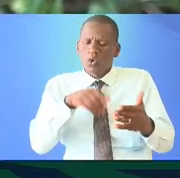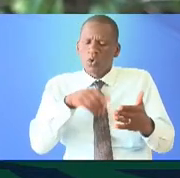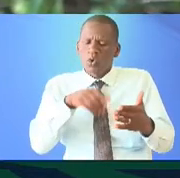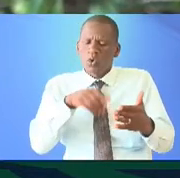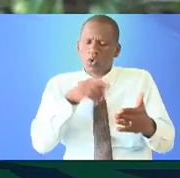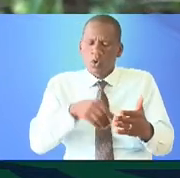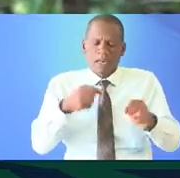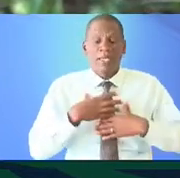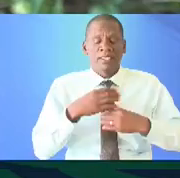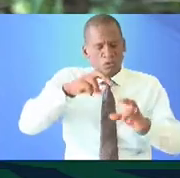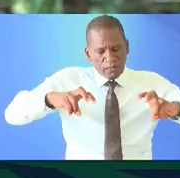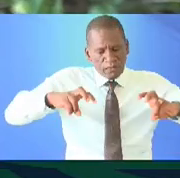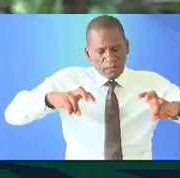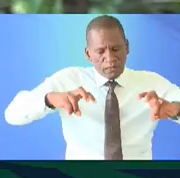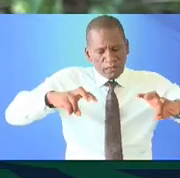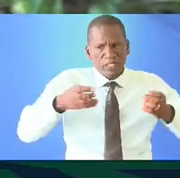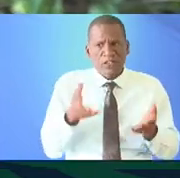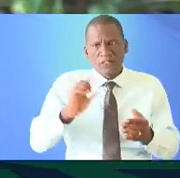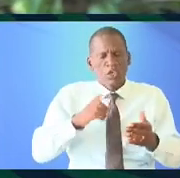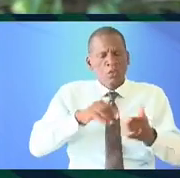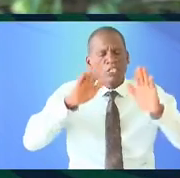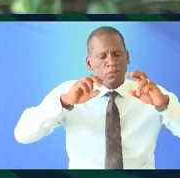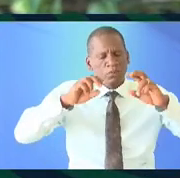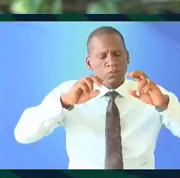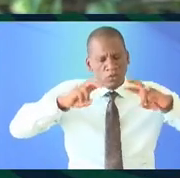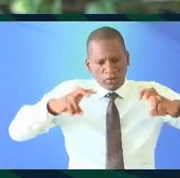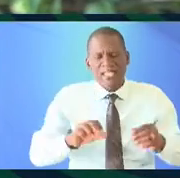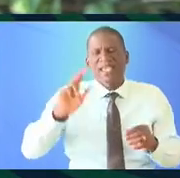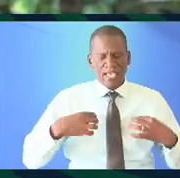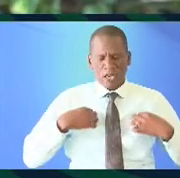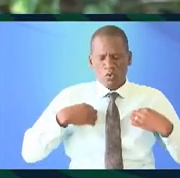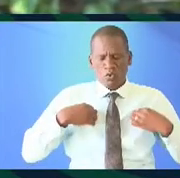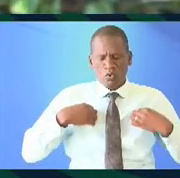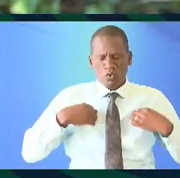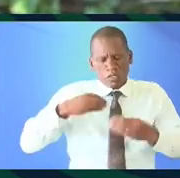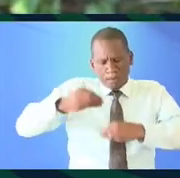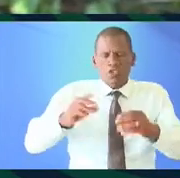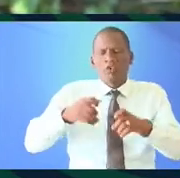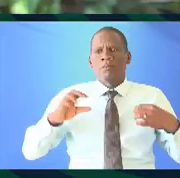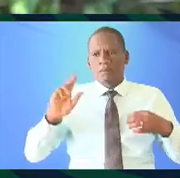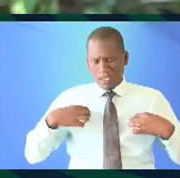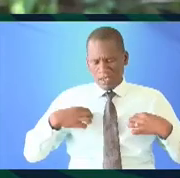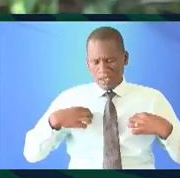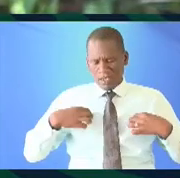what might be interesting to investigate is a Kenyan textile and so in